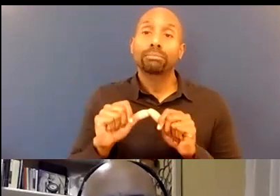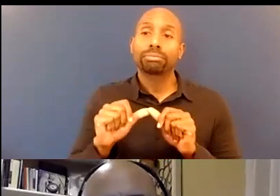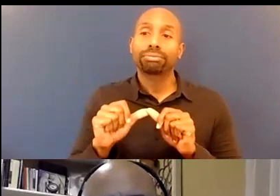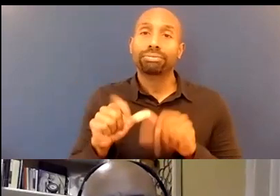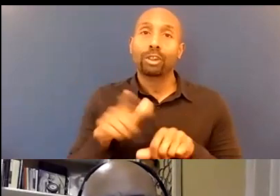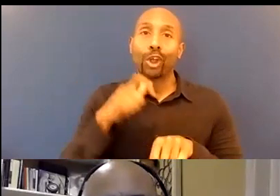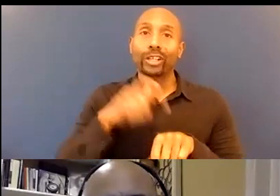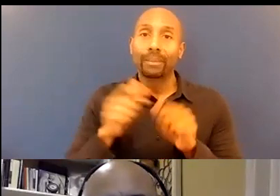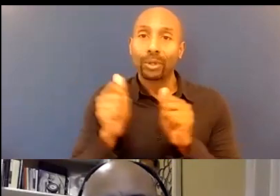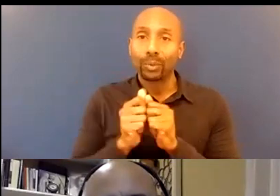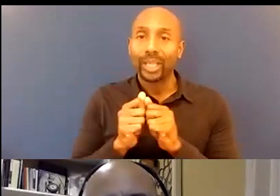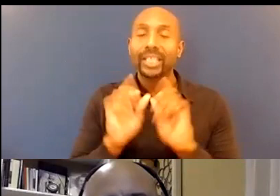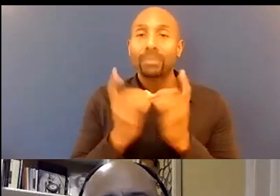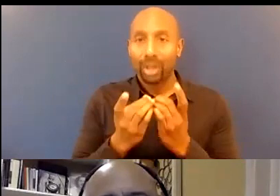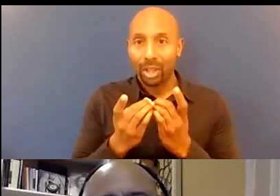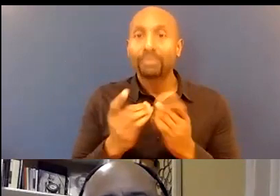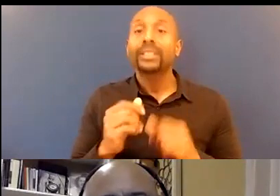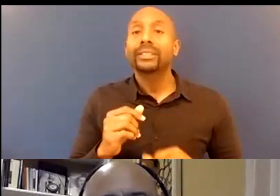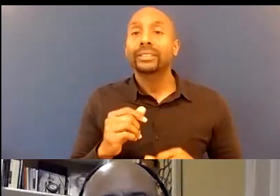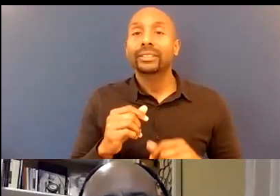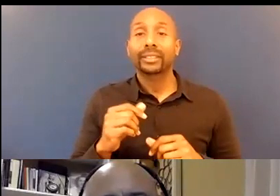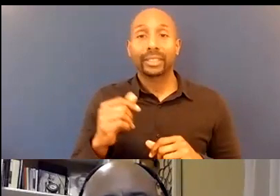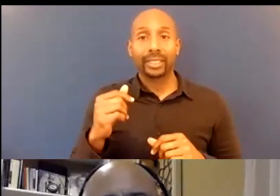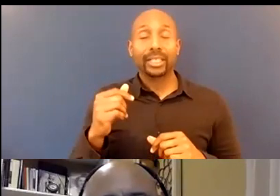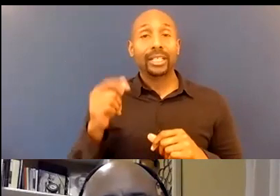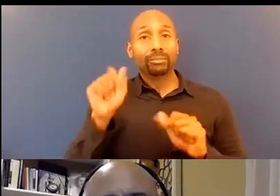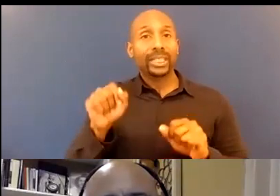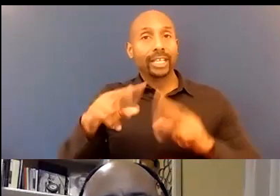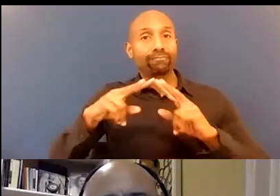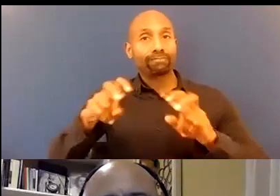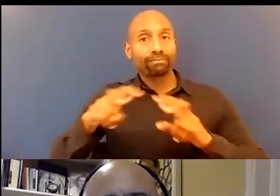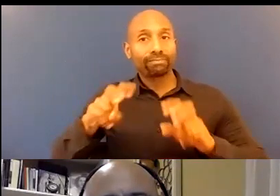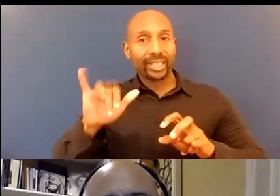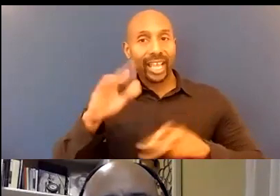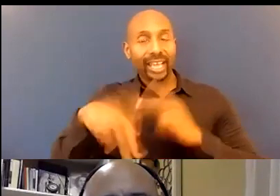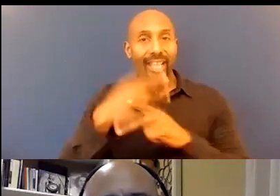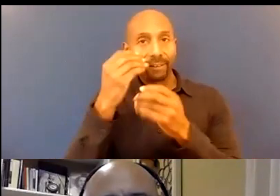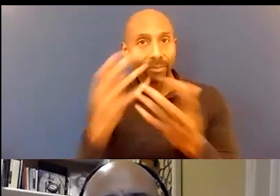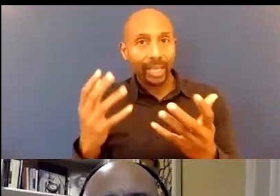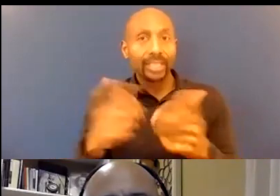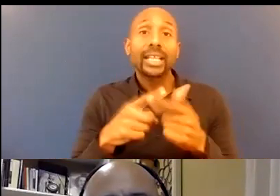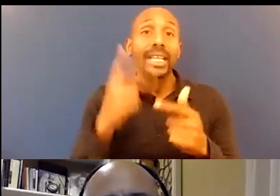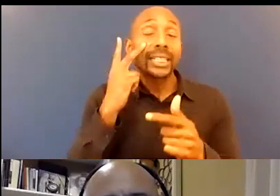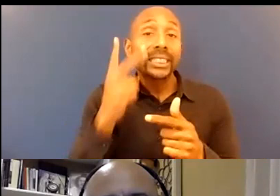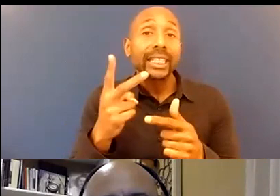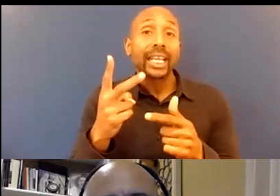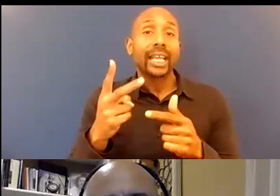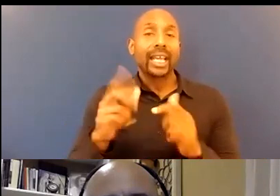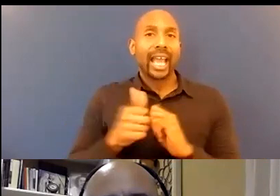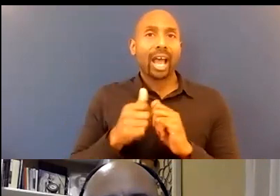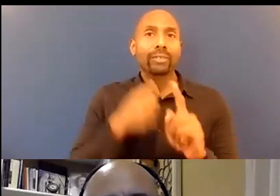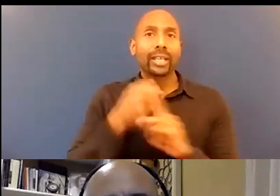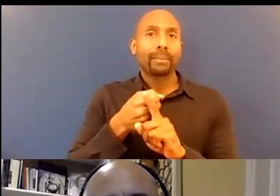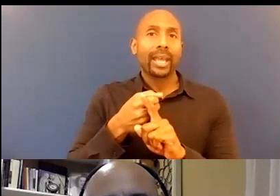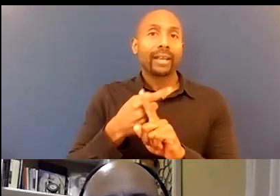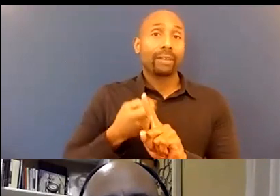a proponent of re-examining that information so that you can see what the cumulative effect has been